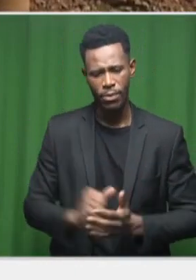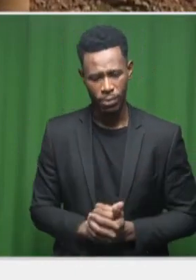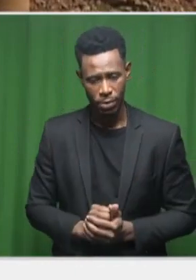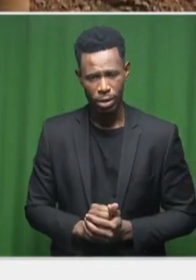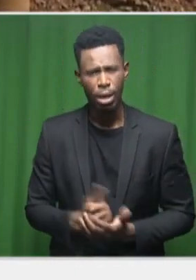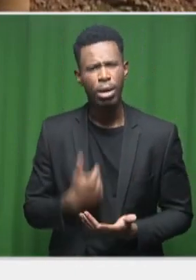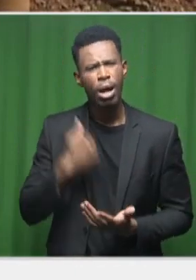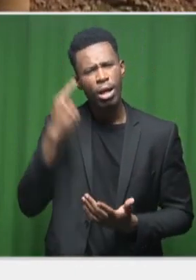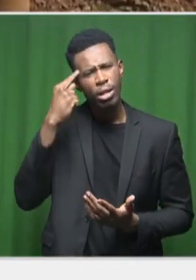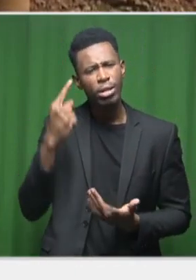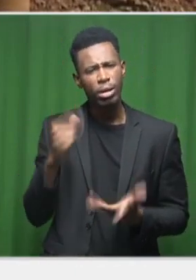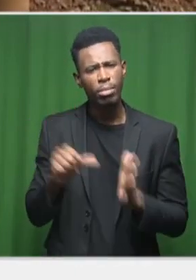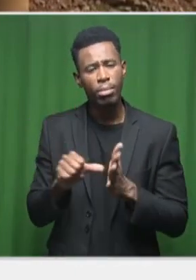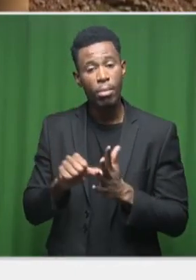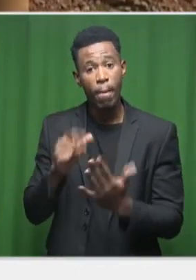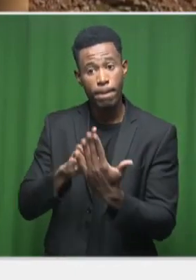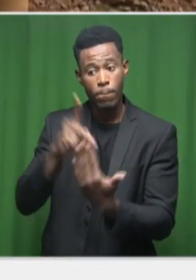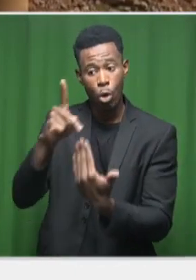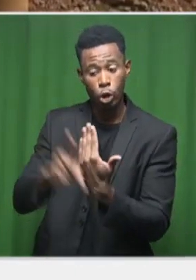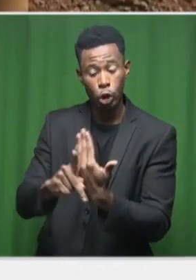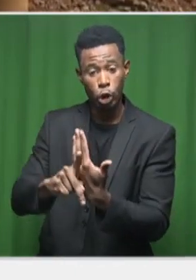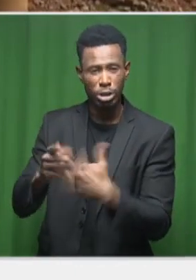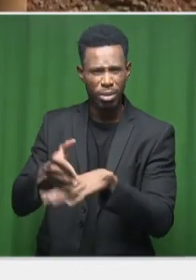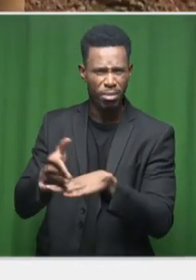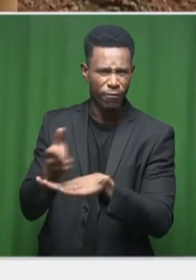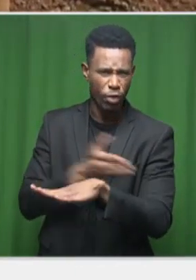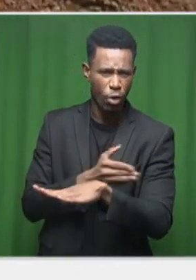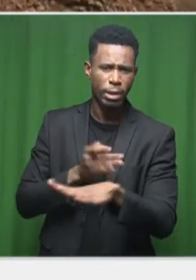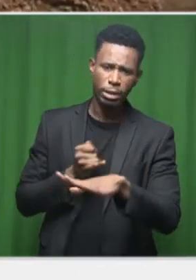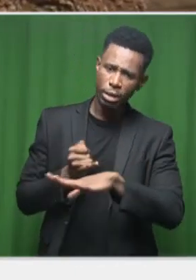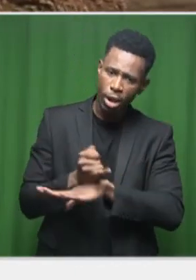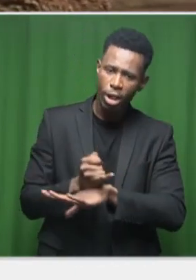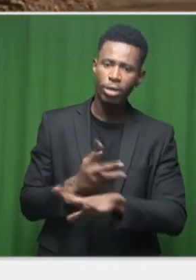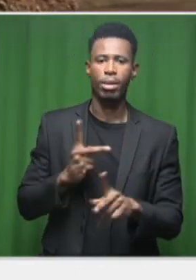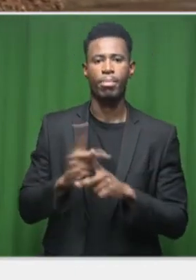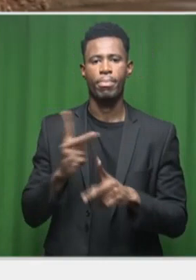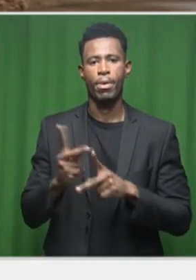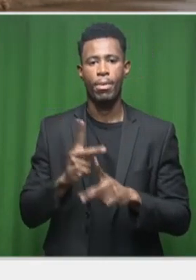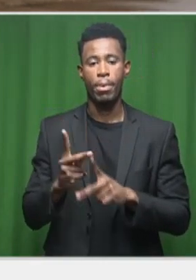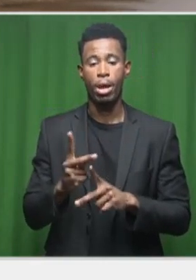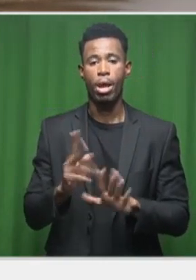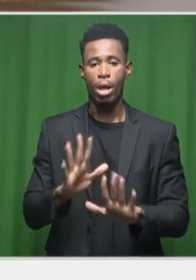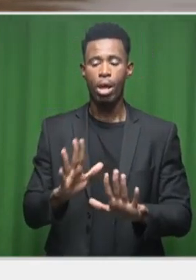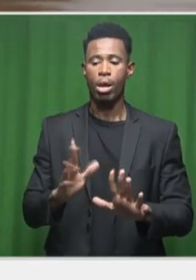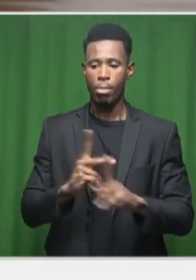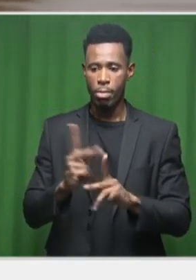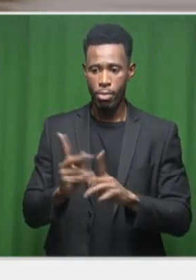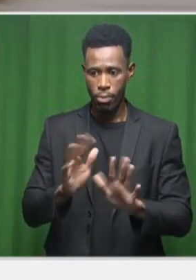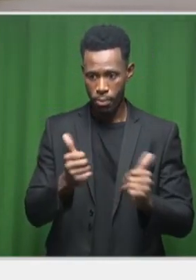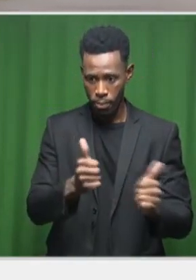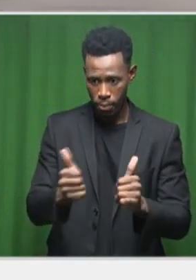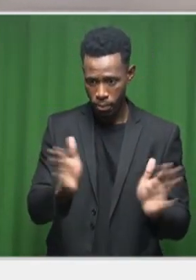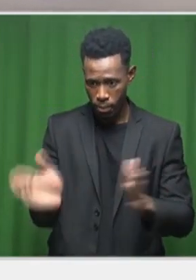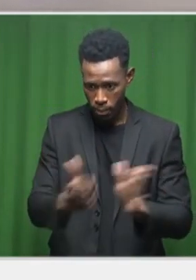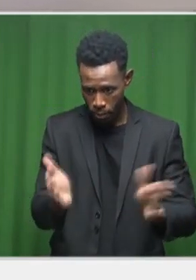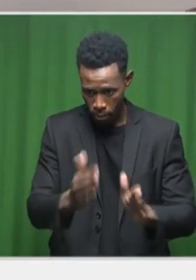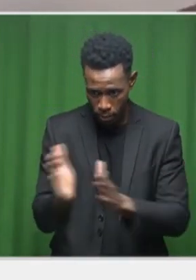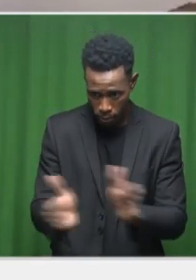project preparation, but then leveraging on the projects that's already progressed to a certain